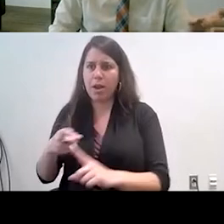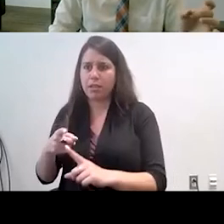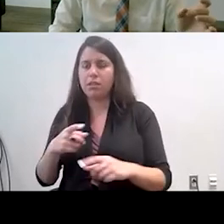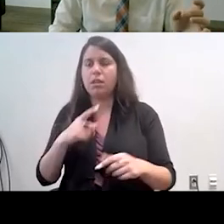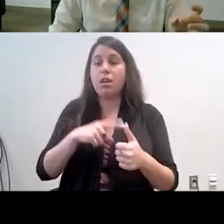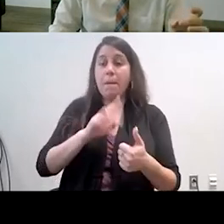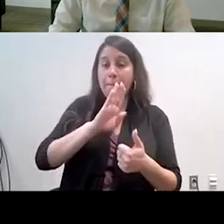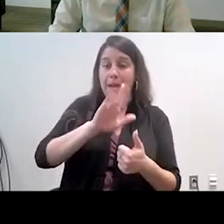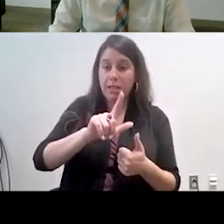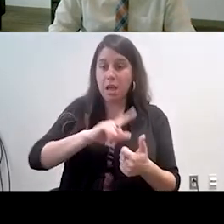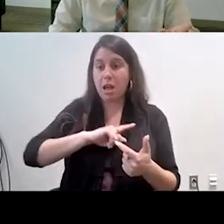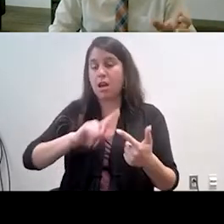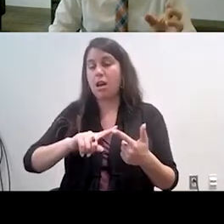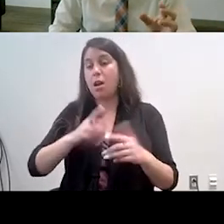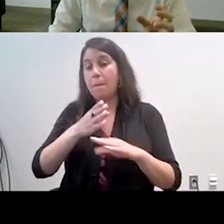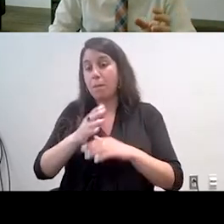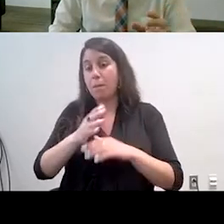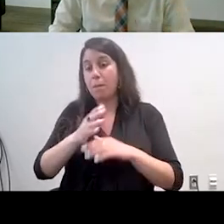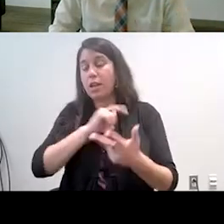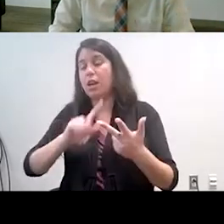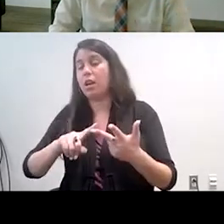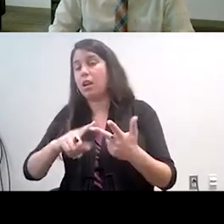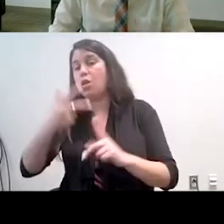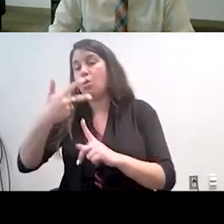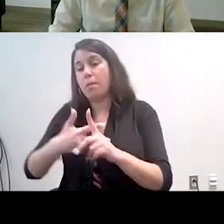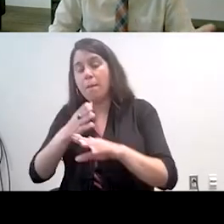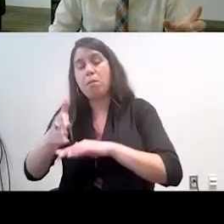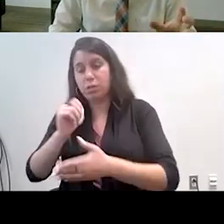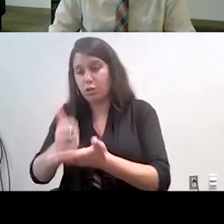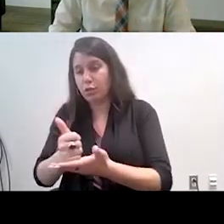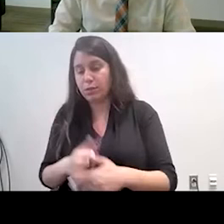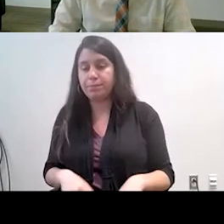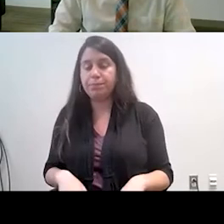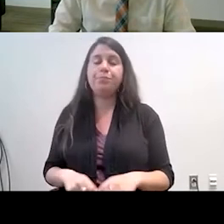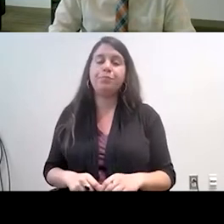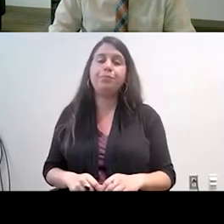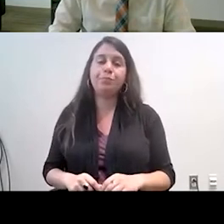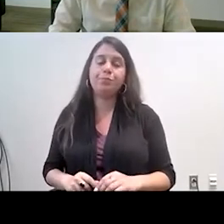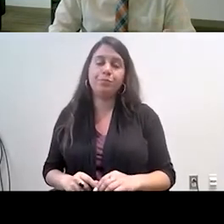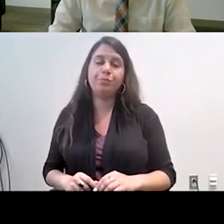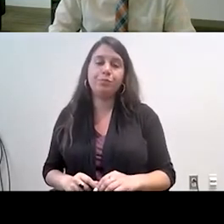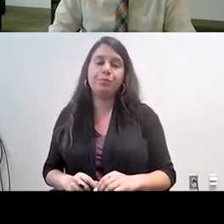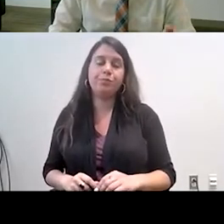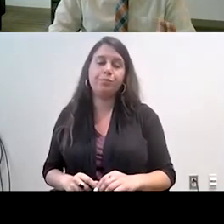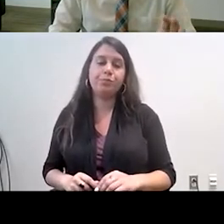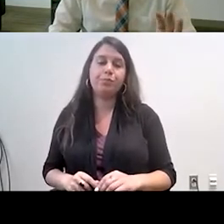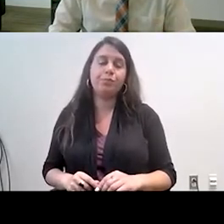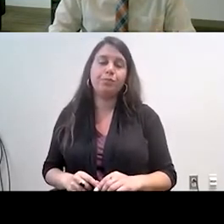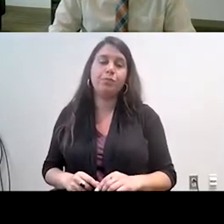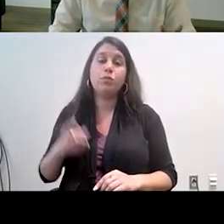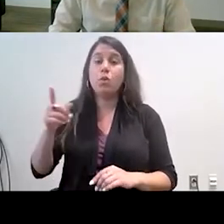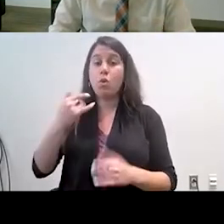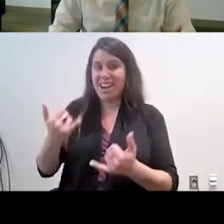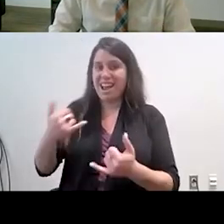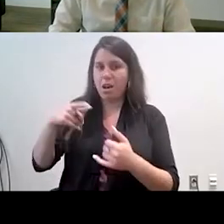baseline post intervention and then three months post intervention and then here the all